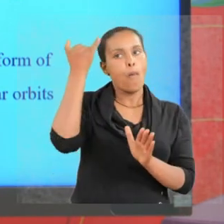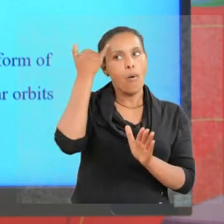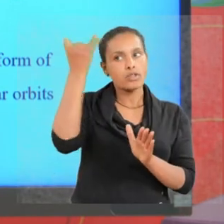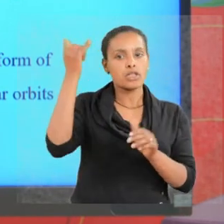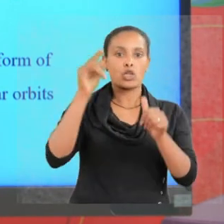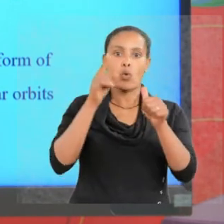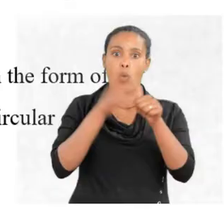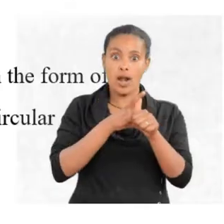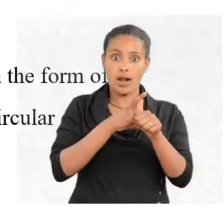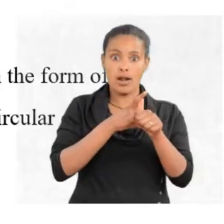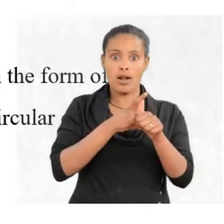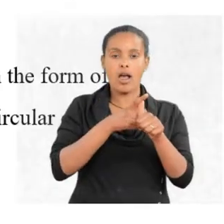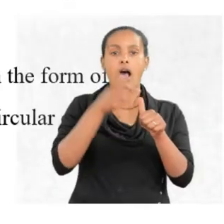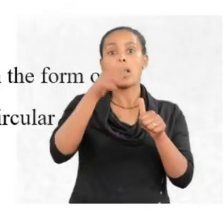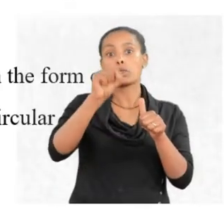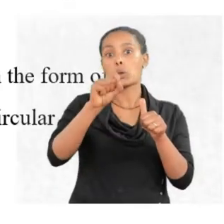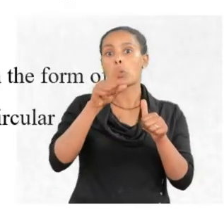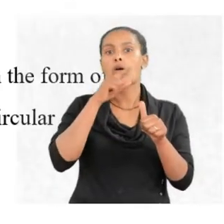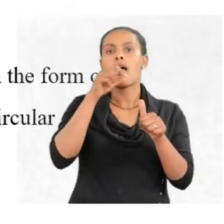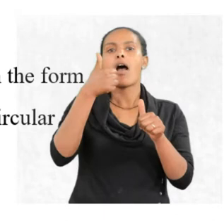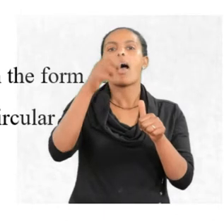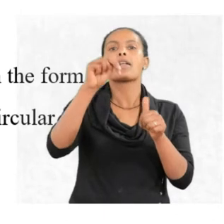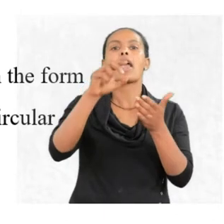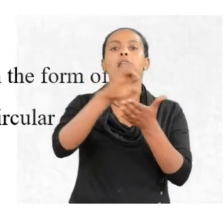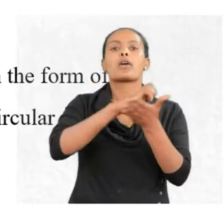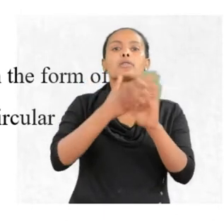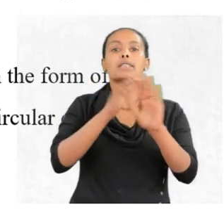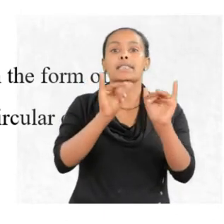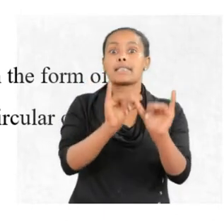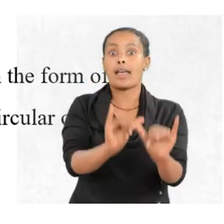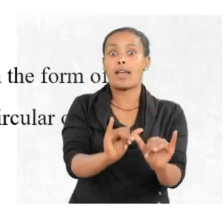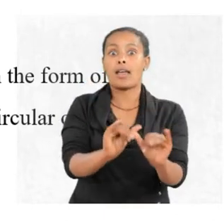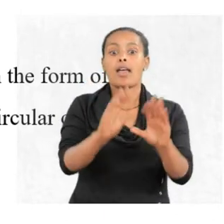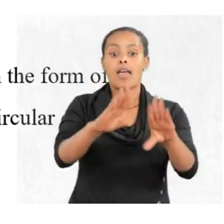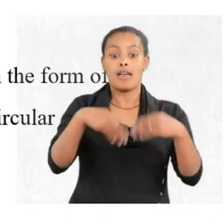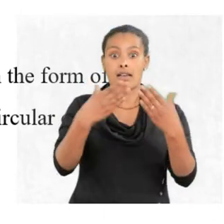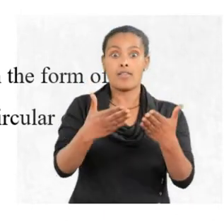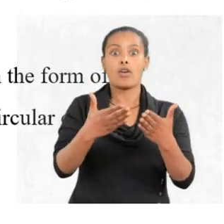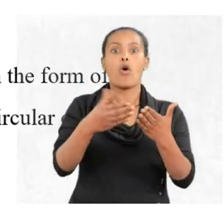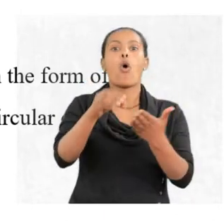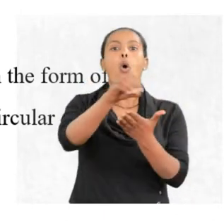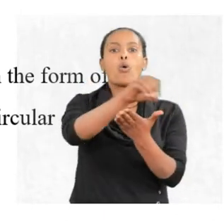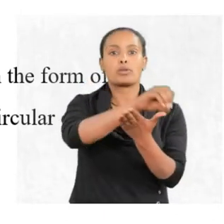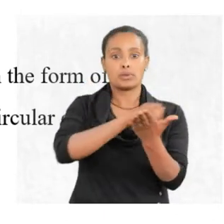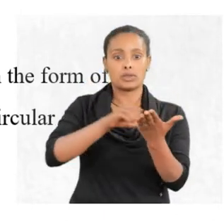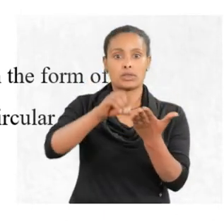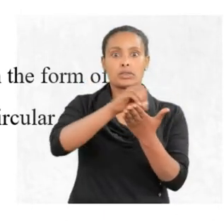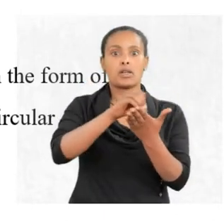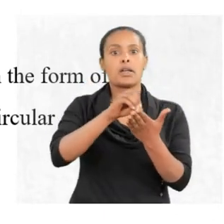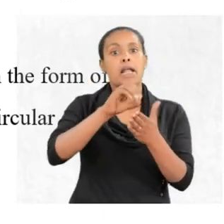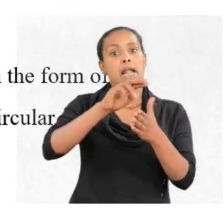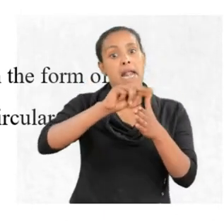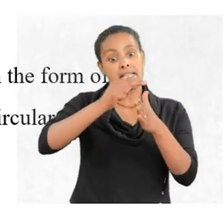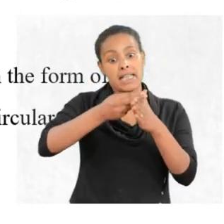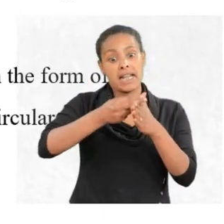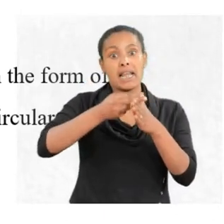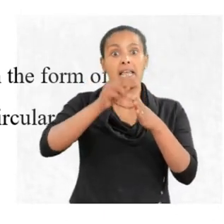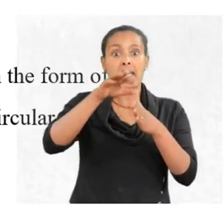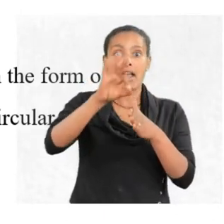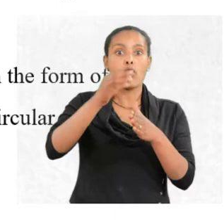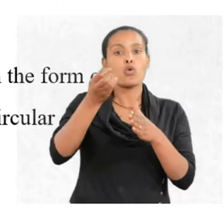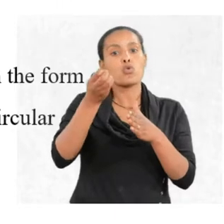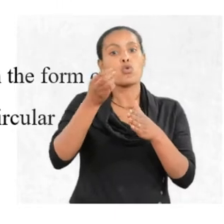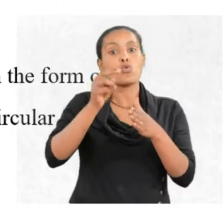one, as long as an electron stays in a given orbit, it neither gains nor